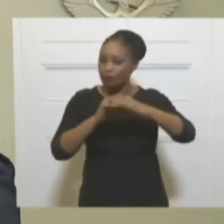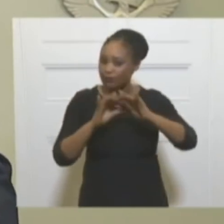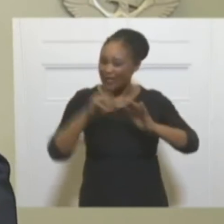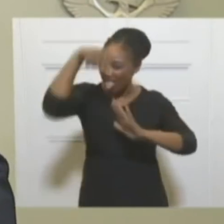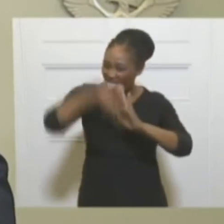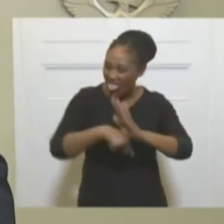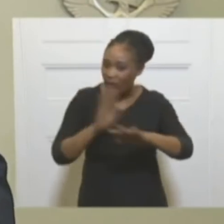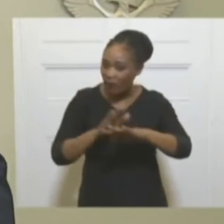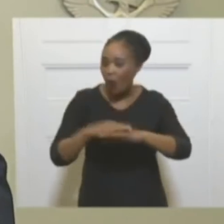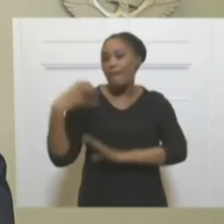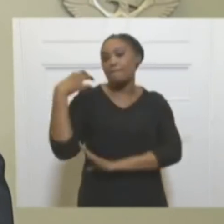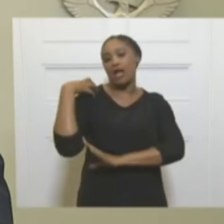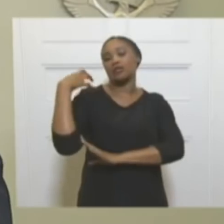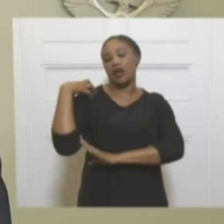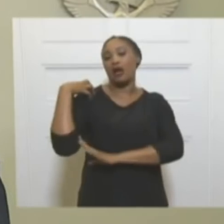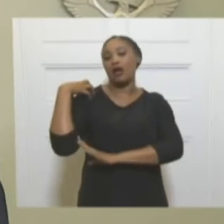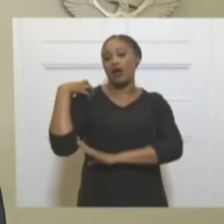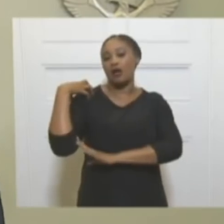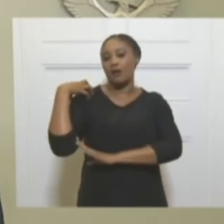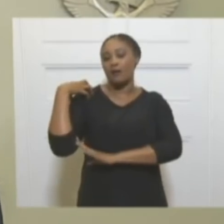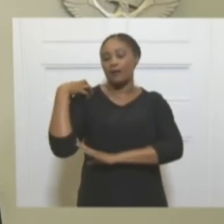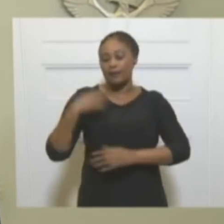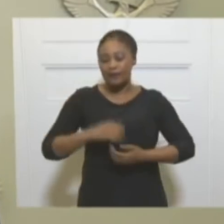and will be reviewed after that period.